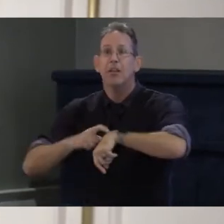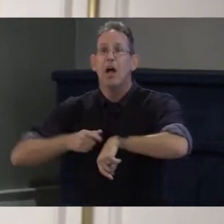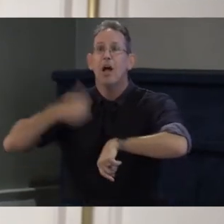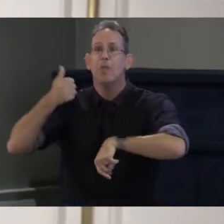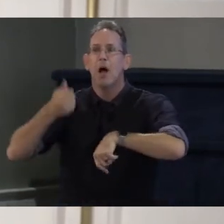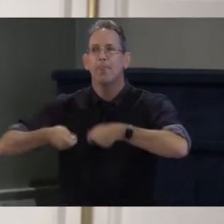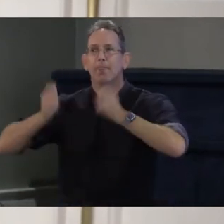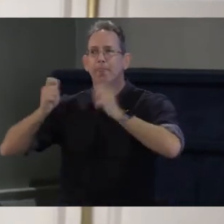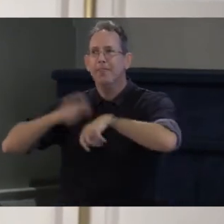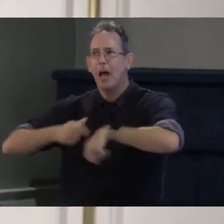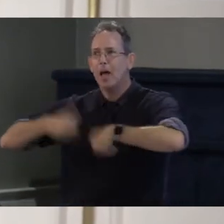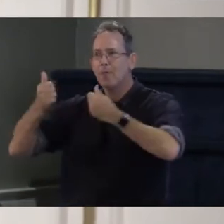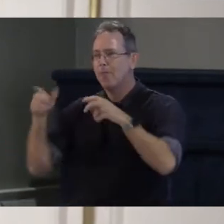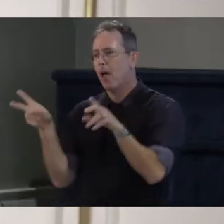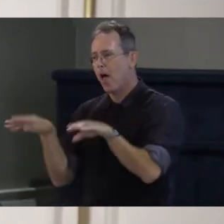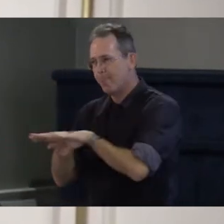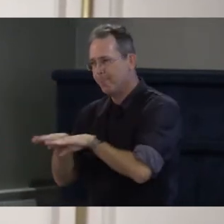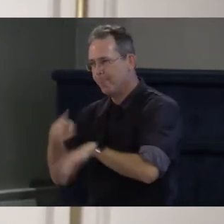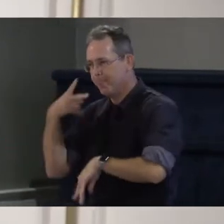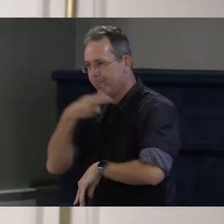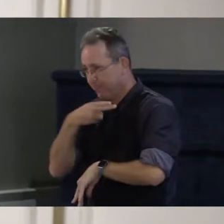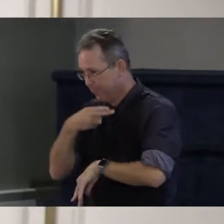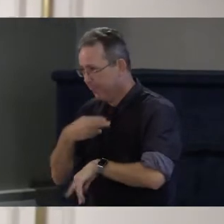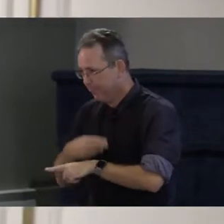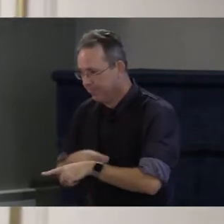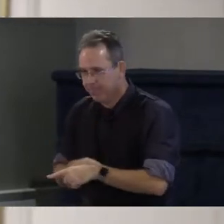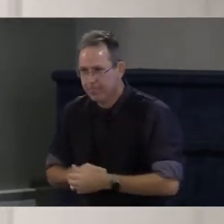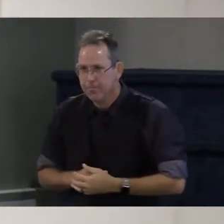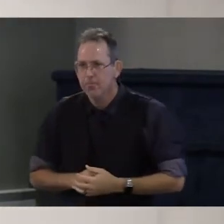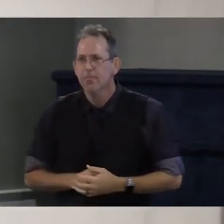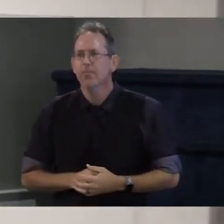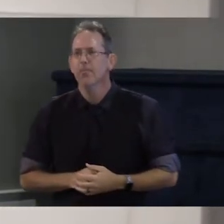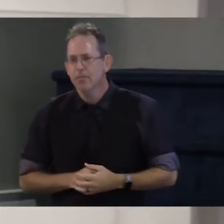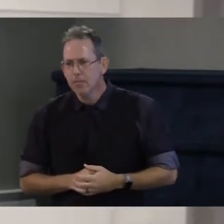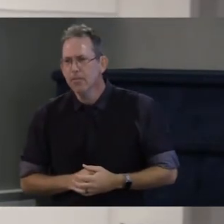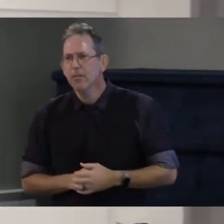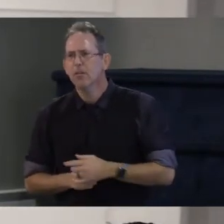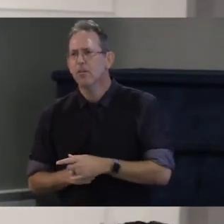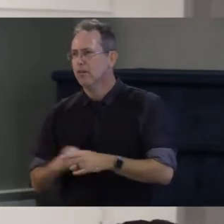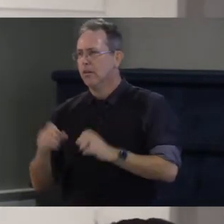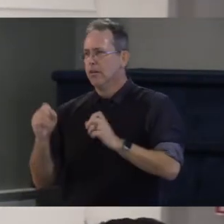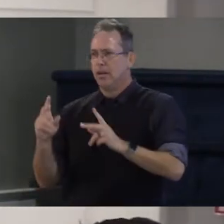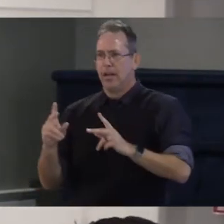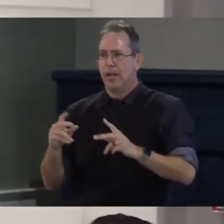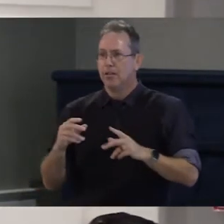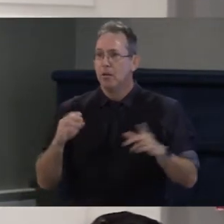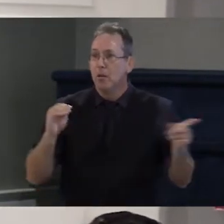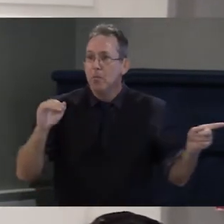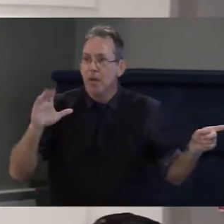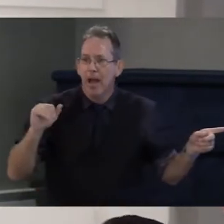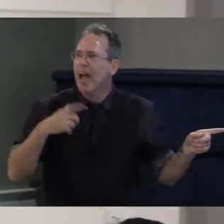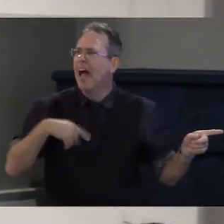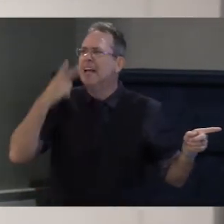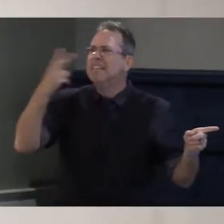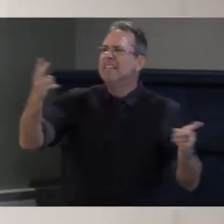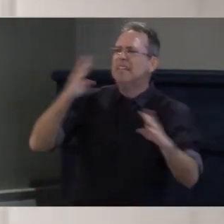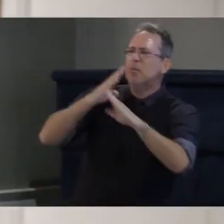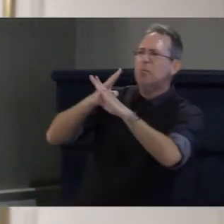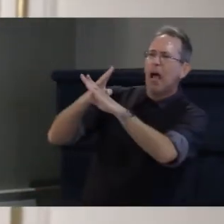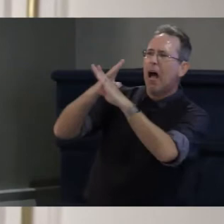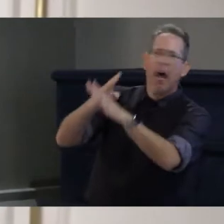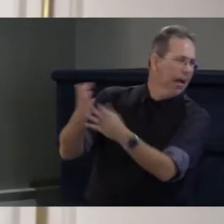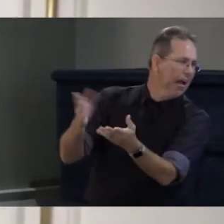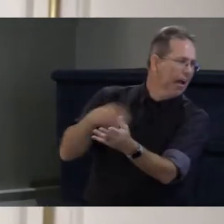great. So Liam let's start with you Peter I actually can't see him oh here we go